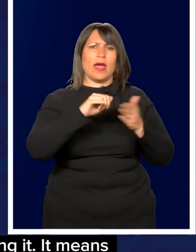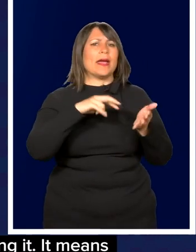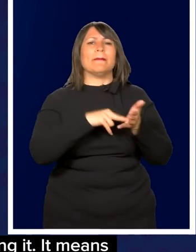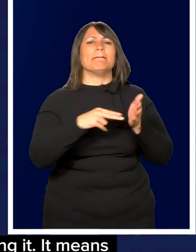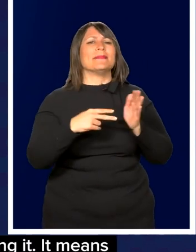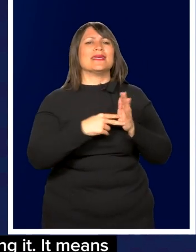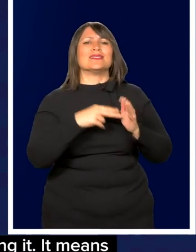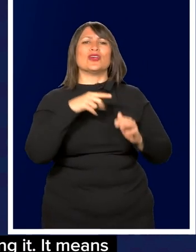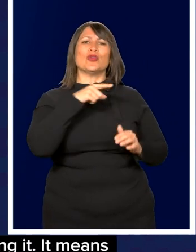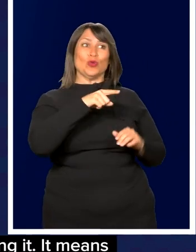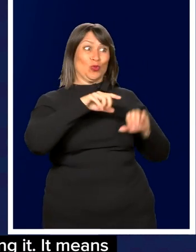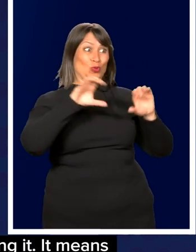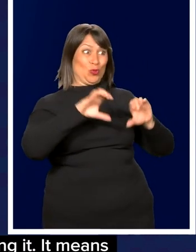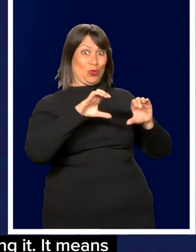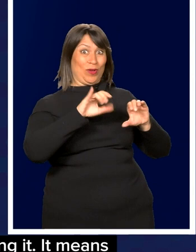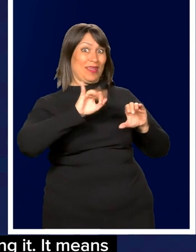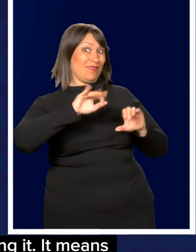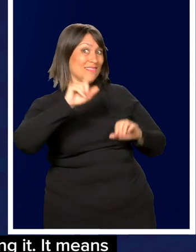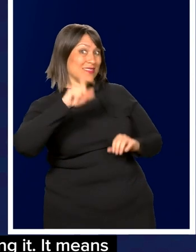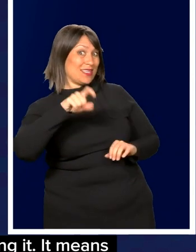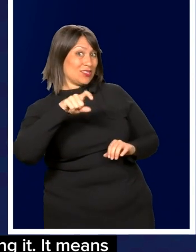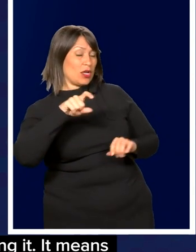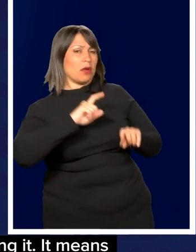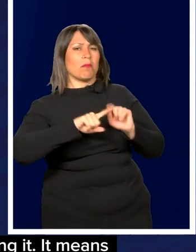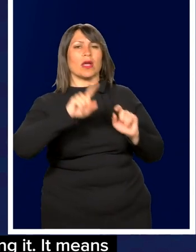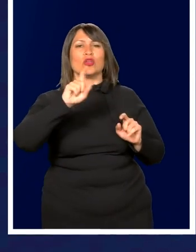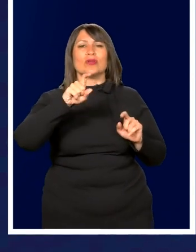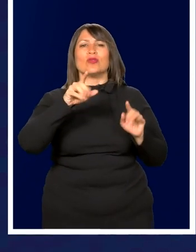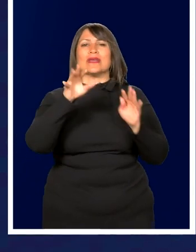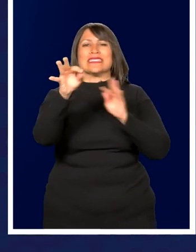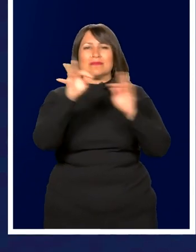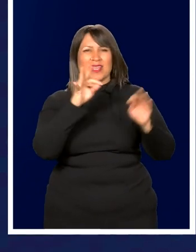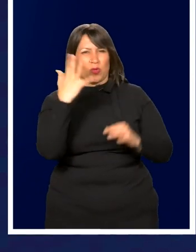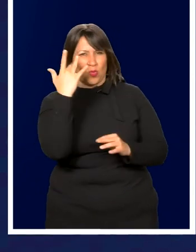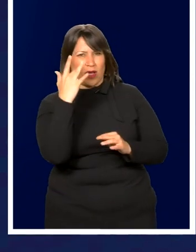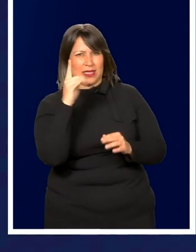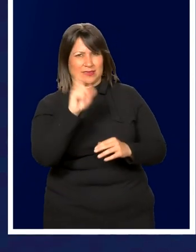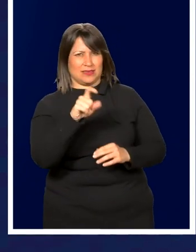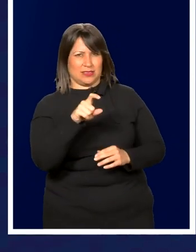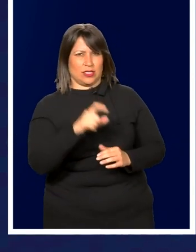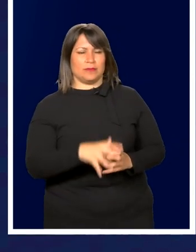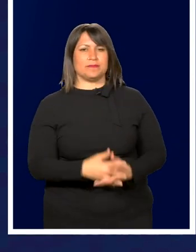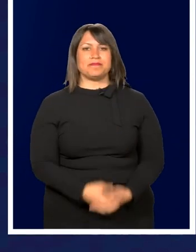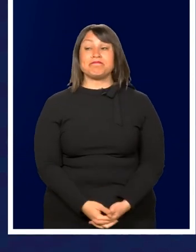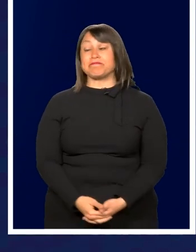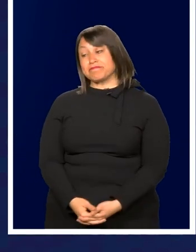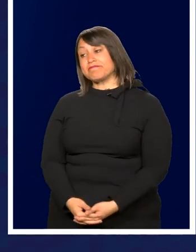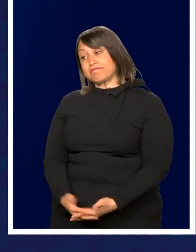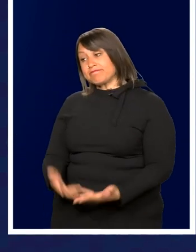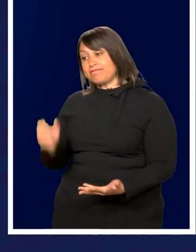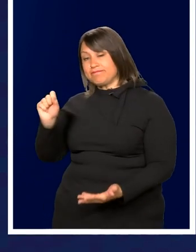doing it. It means you do it if it's necessary, but you need to explain why it's necessary.